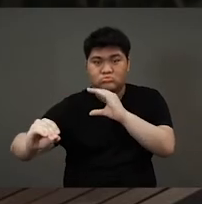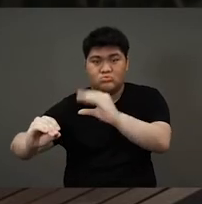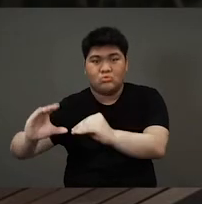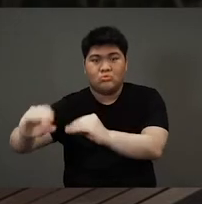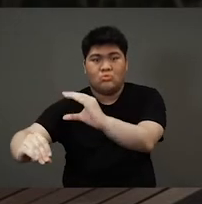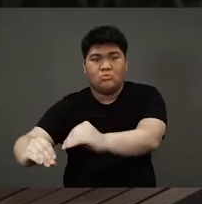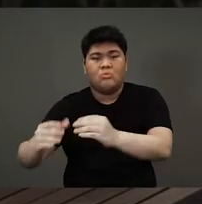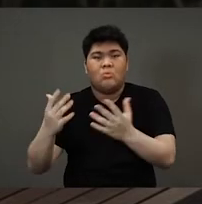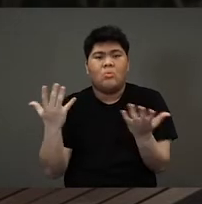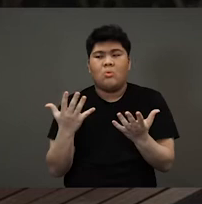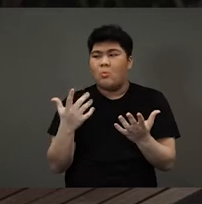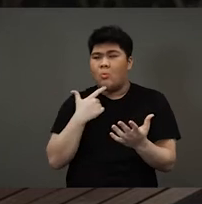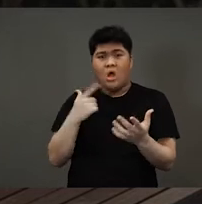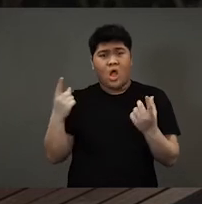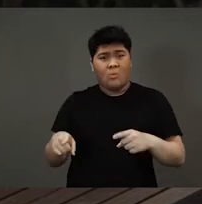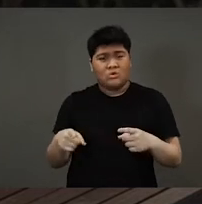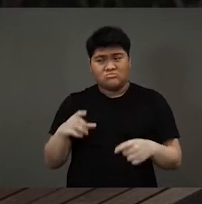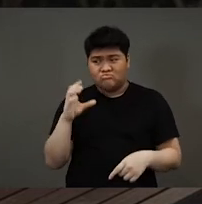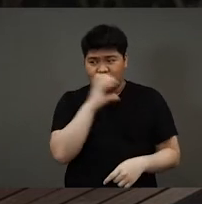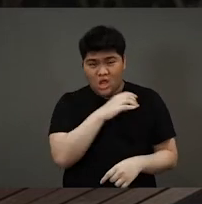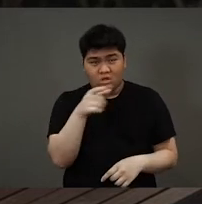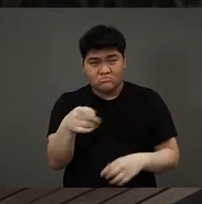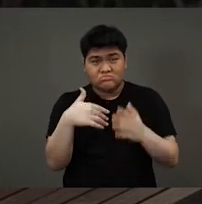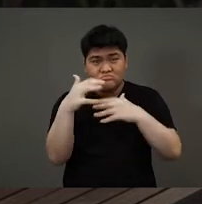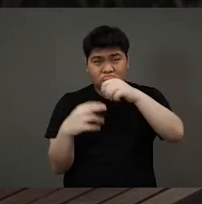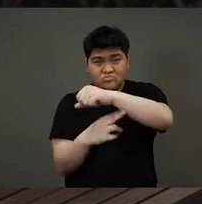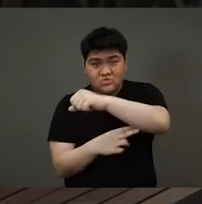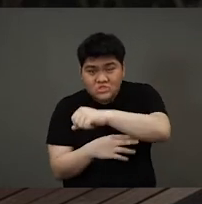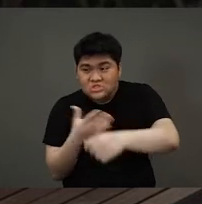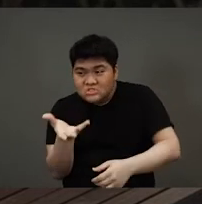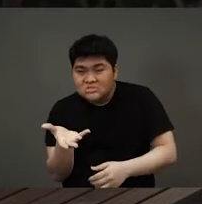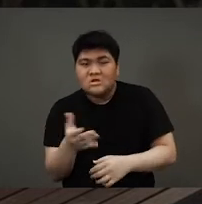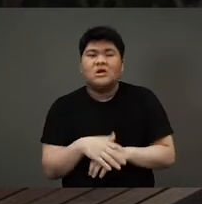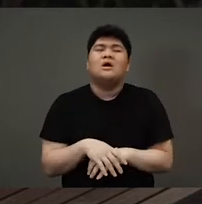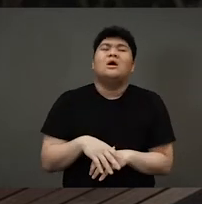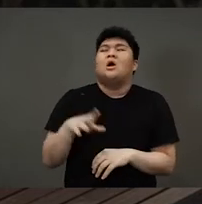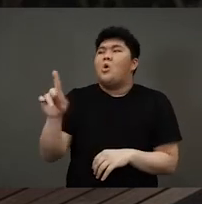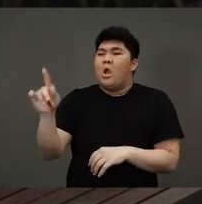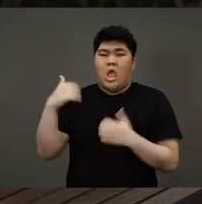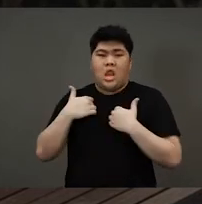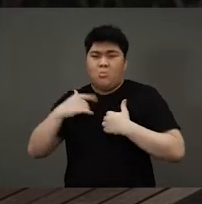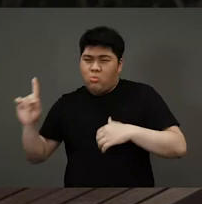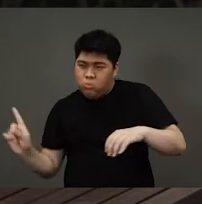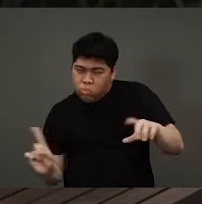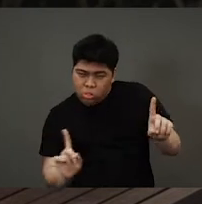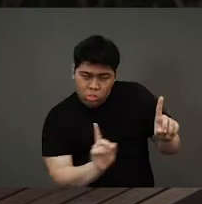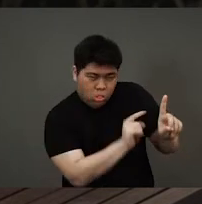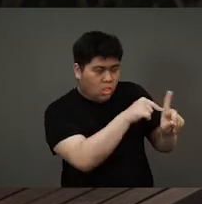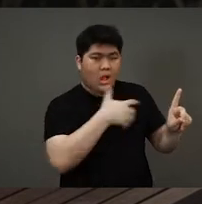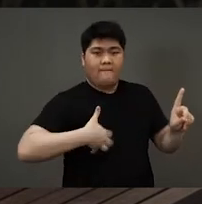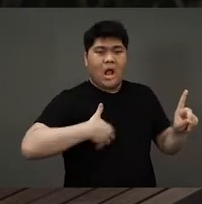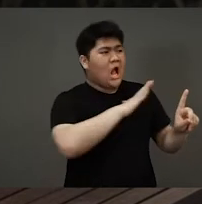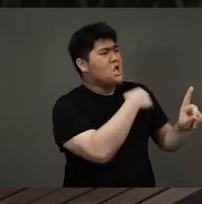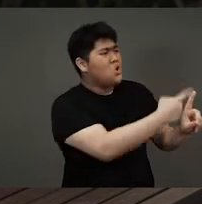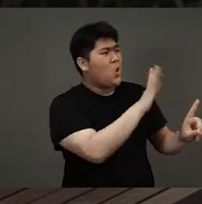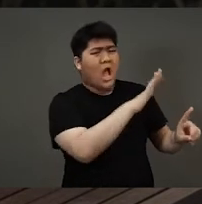were vanishing. What was happening to the stone bridge? So one of the animals, they raced up to Monkey and they alerted